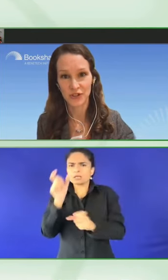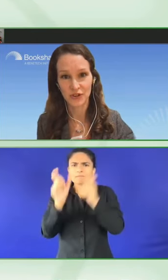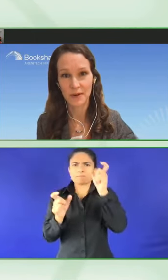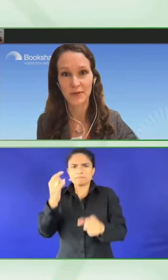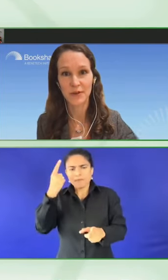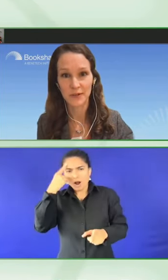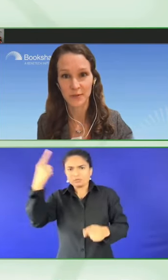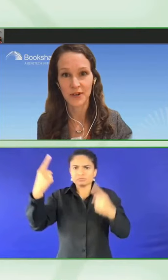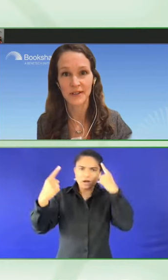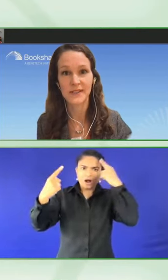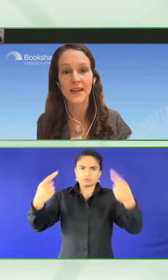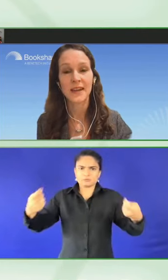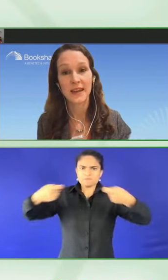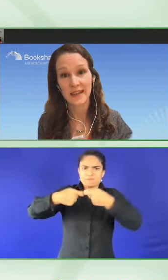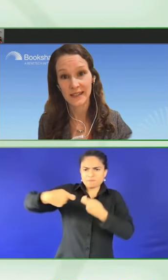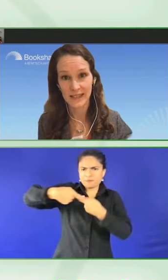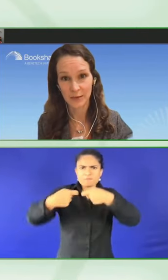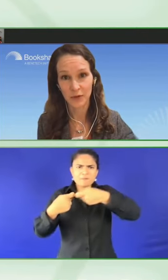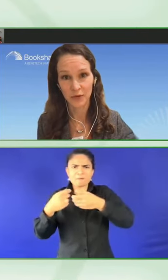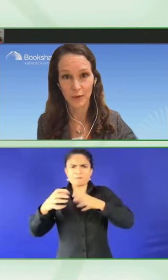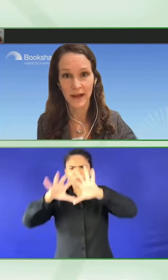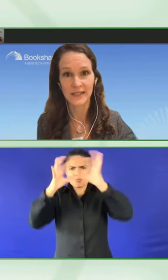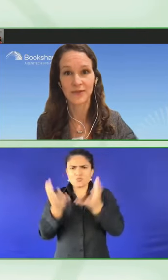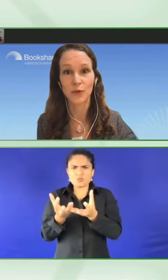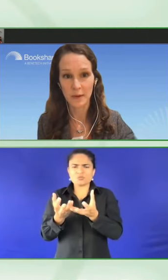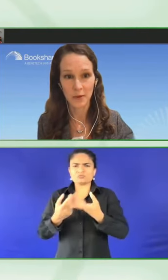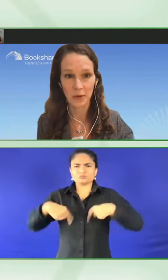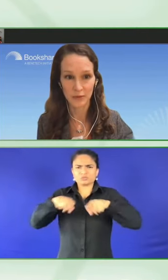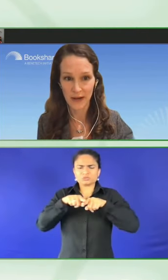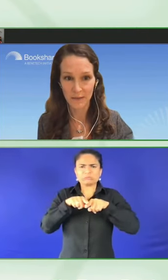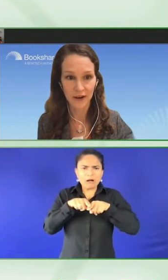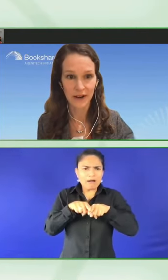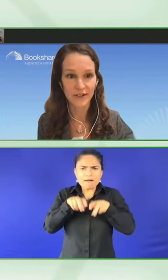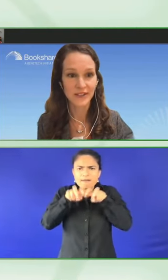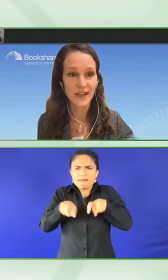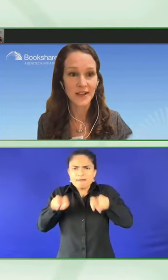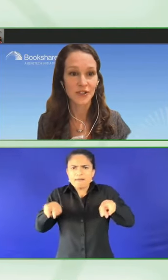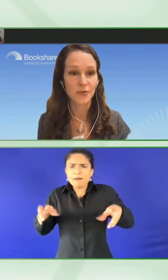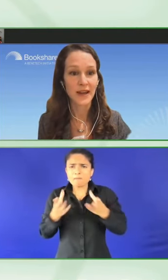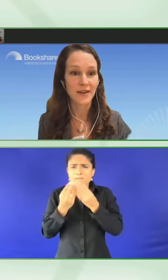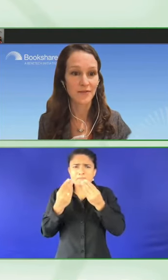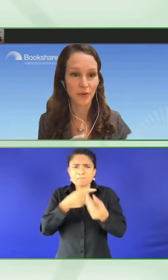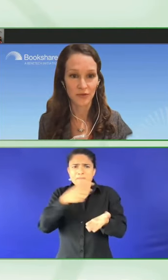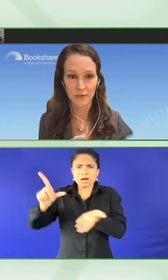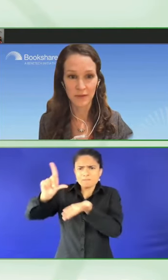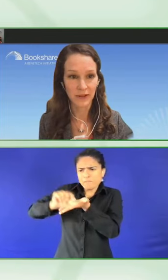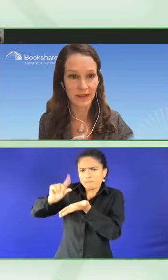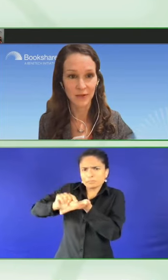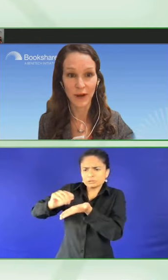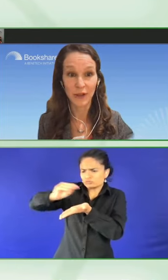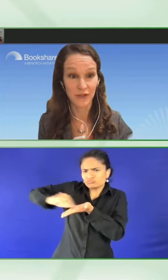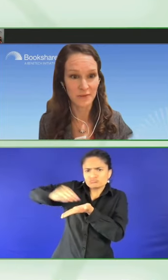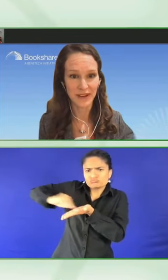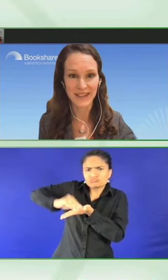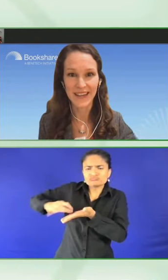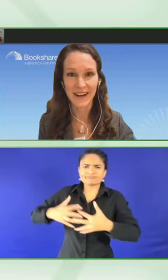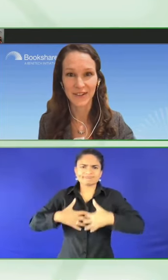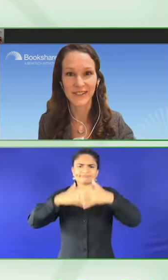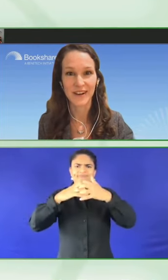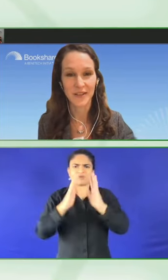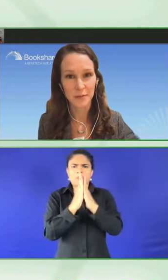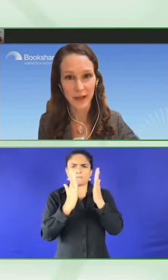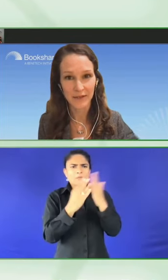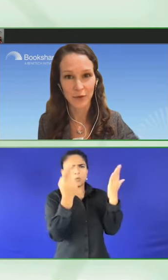and distribute those books in accessible formats for people with reading barriers. So we have over a million, well over a million